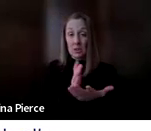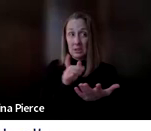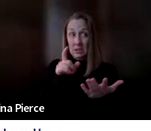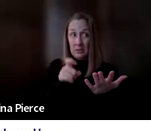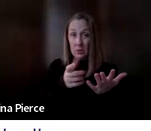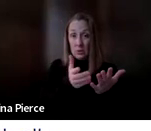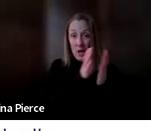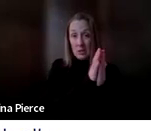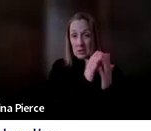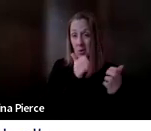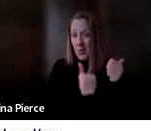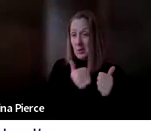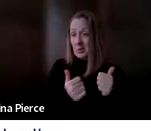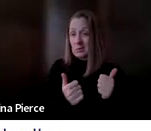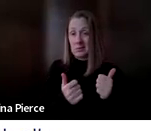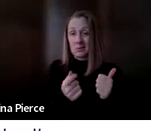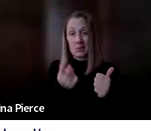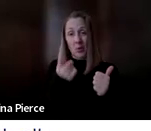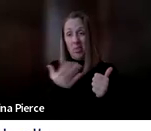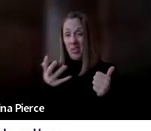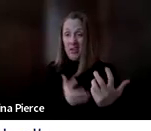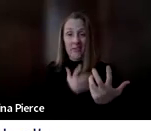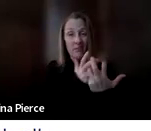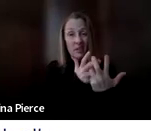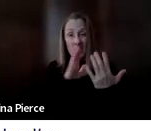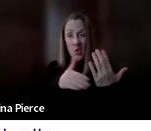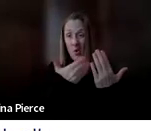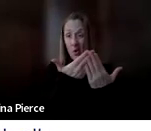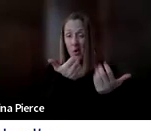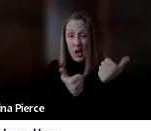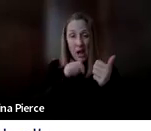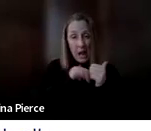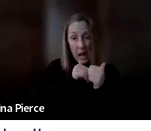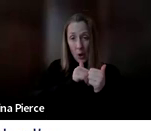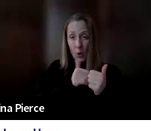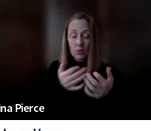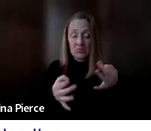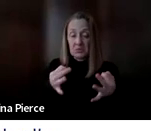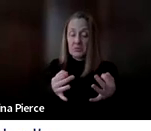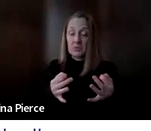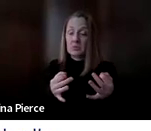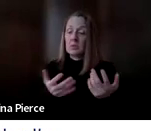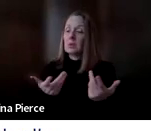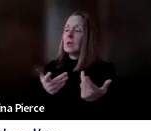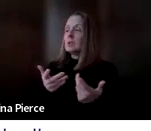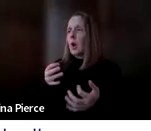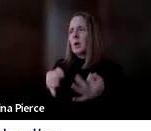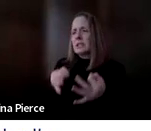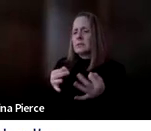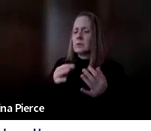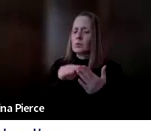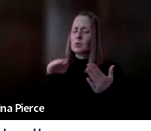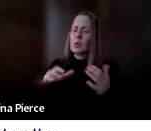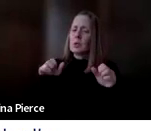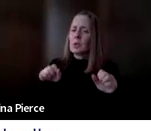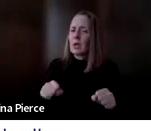generally one size fits all? That is a fantastic question. If a student can benefit, if AAC can help